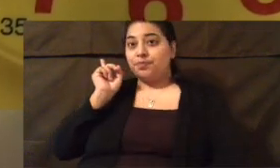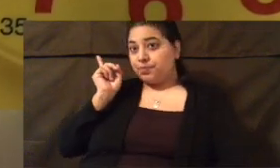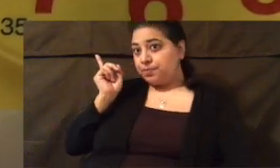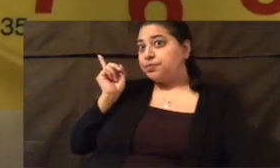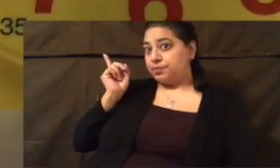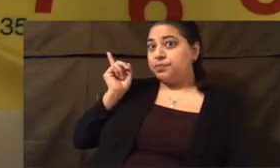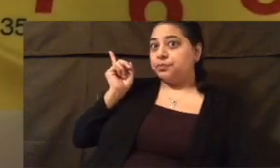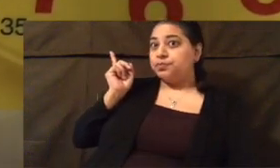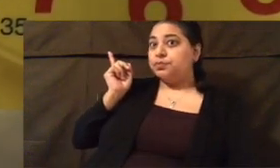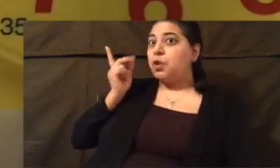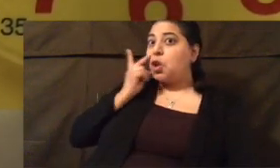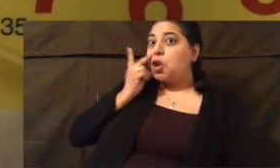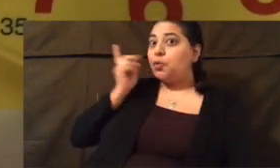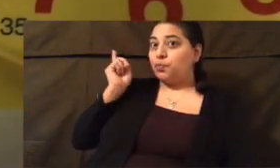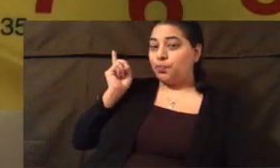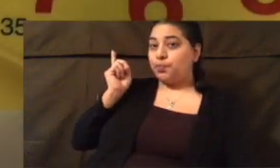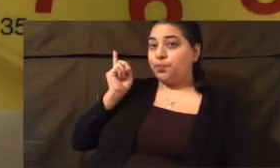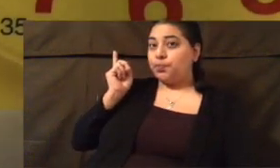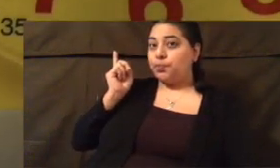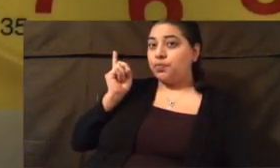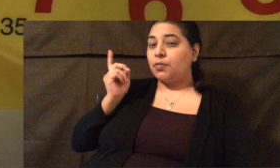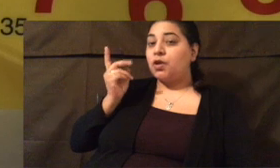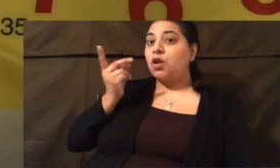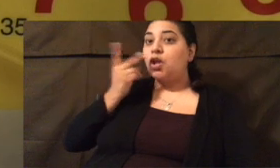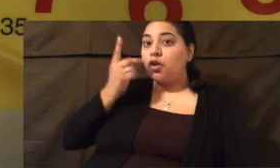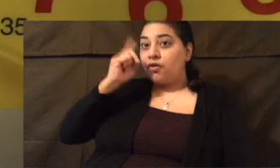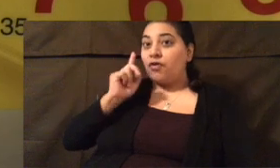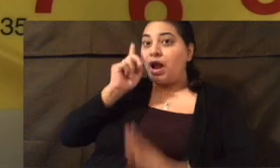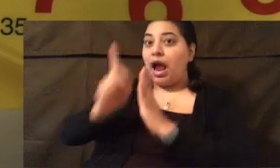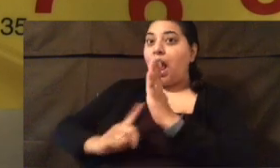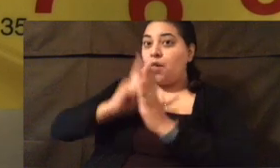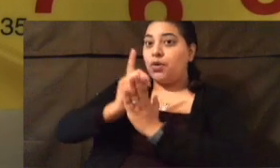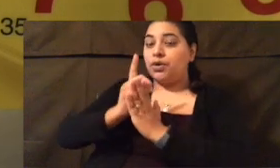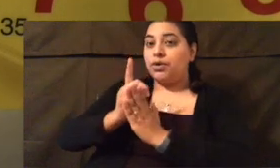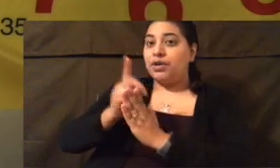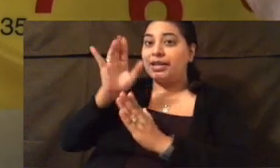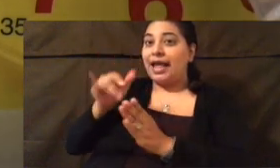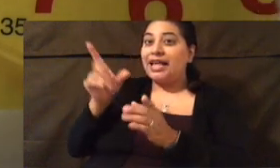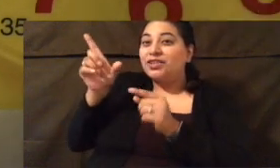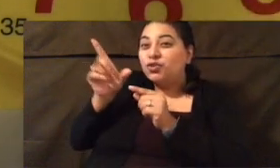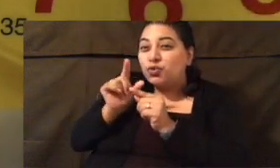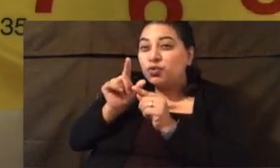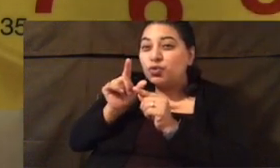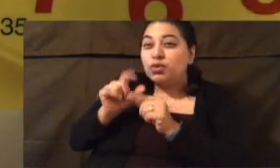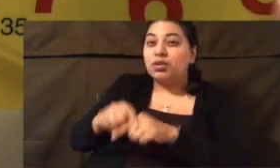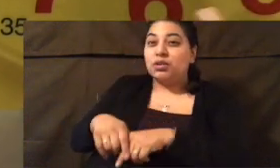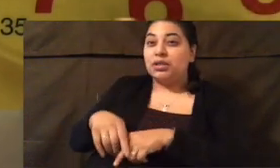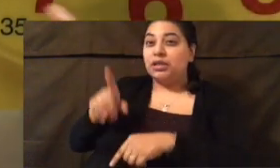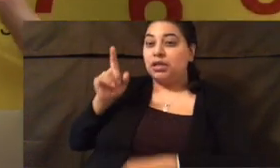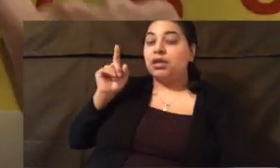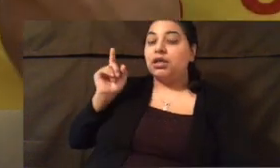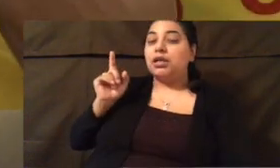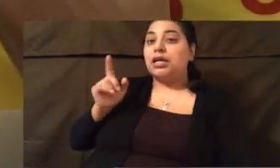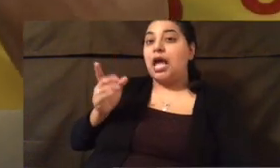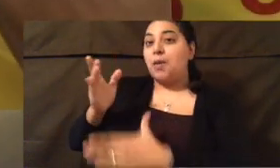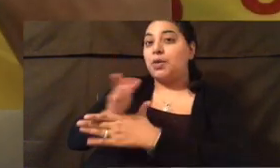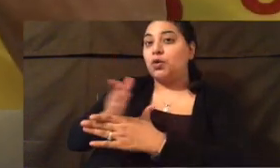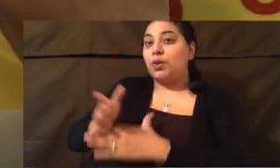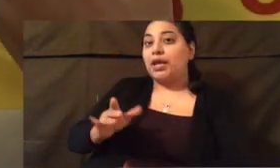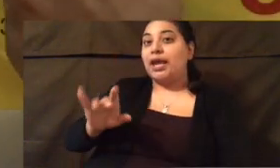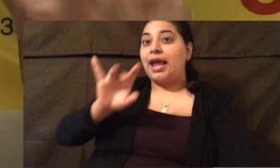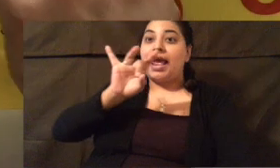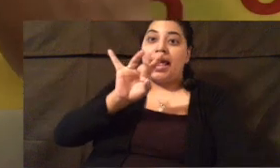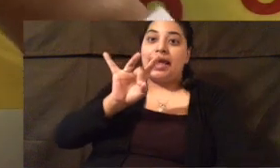is labeled here. So if we first want to check for our hour hand, so it's obviously going to be here.